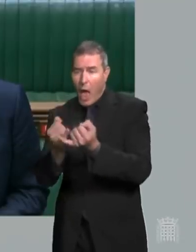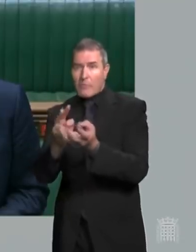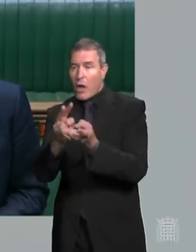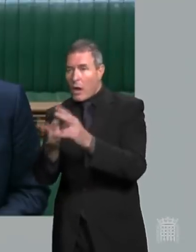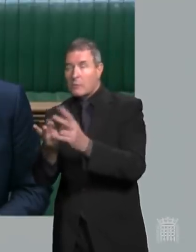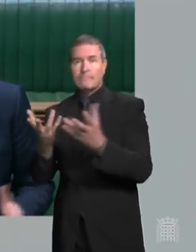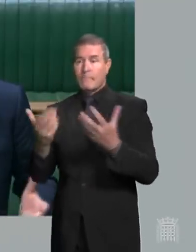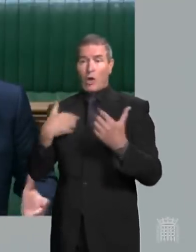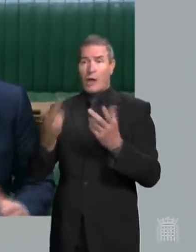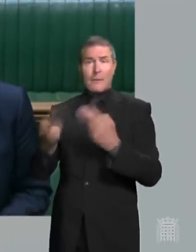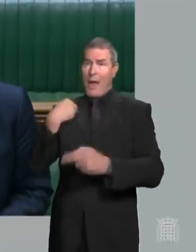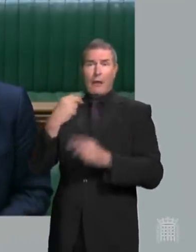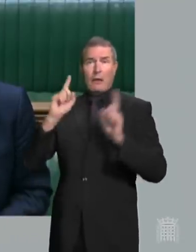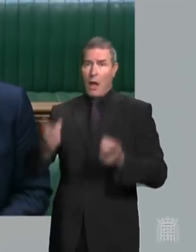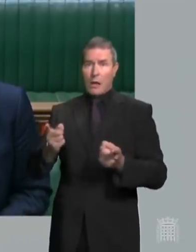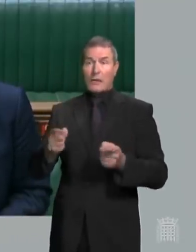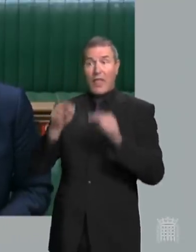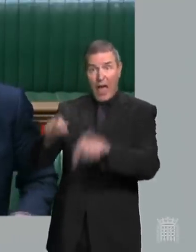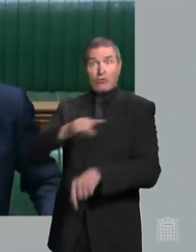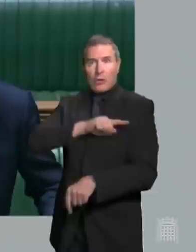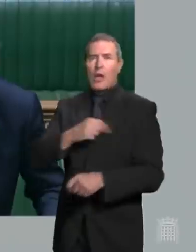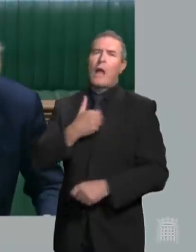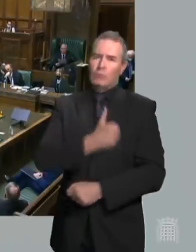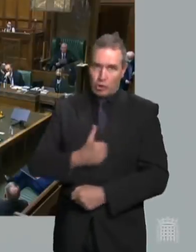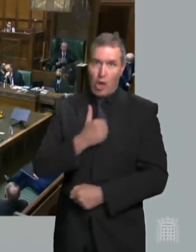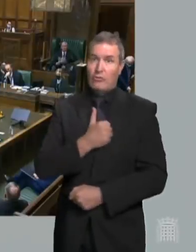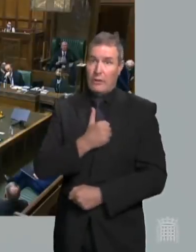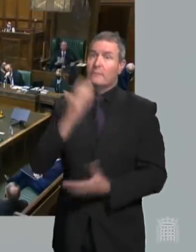that he describes and I am deeply deeply sorry for that